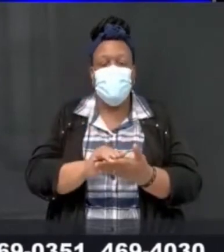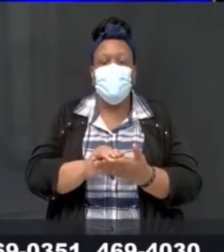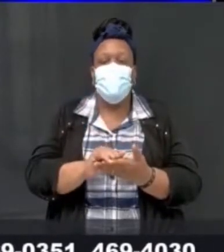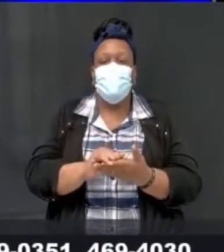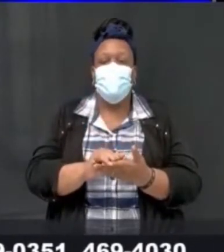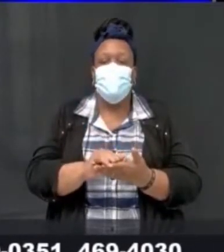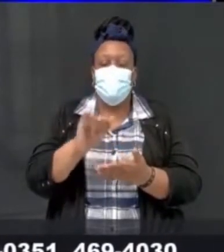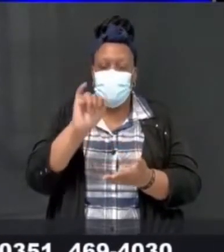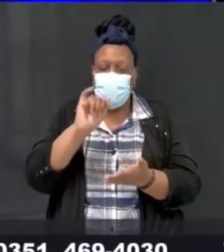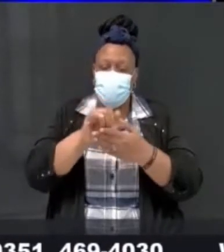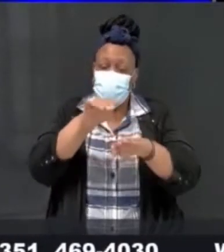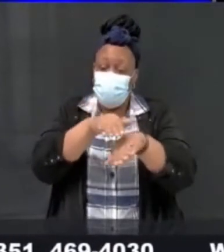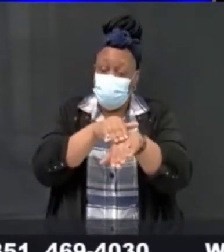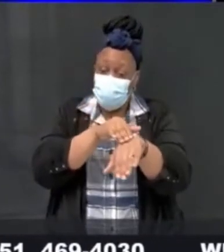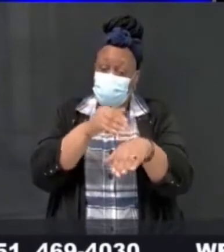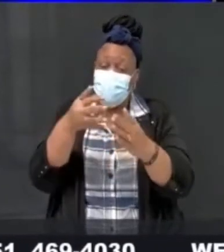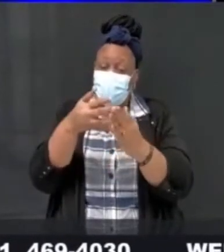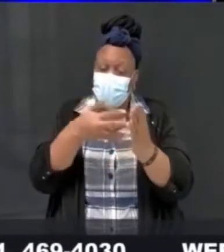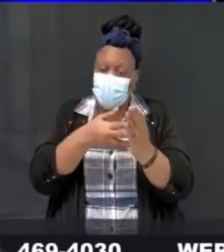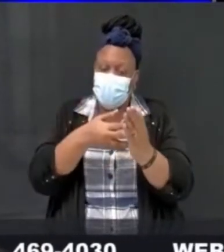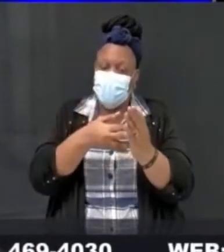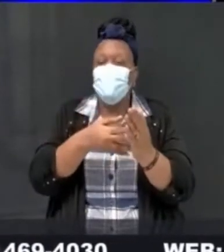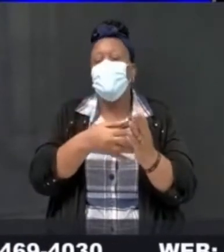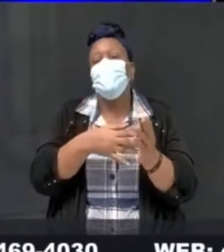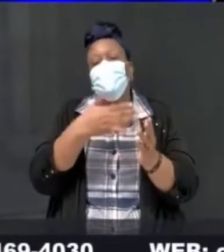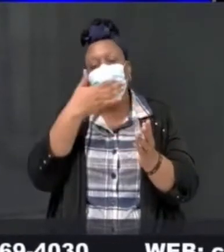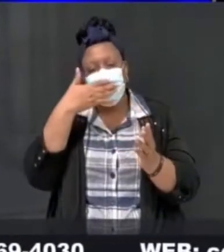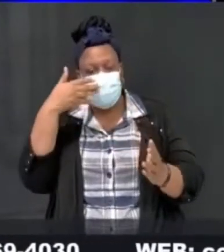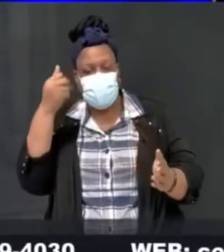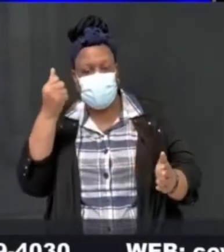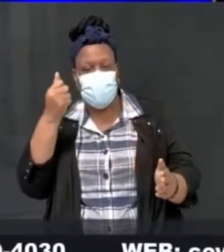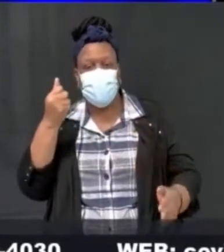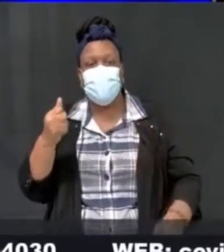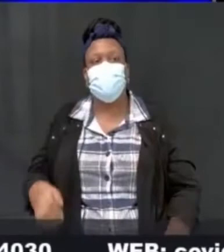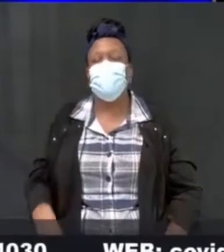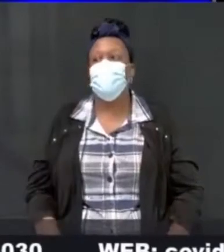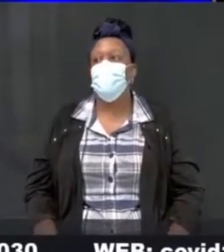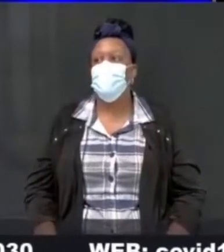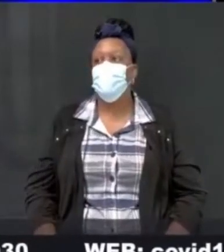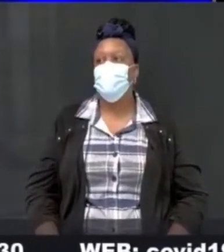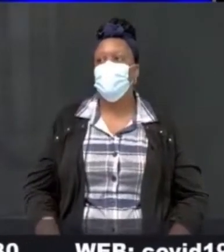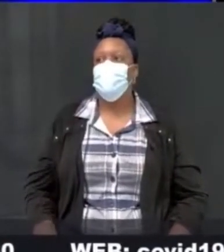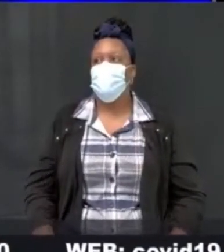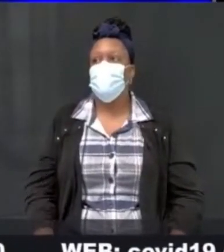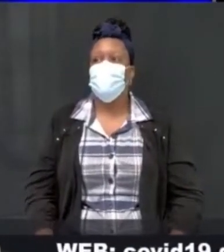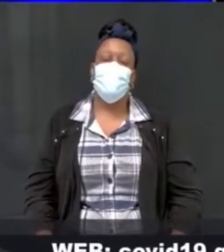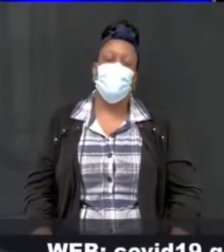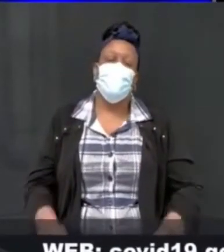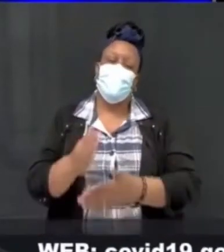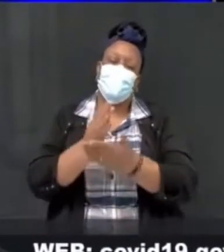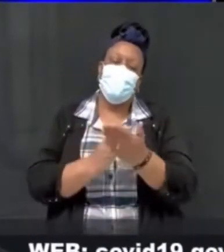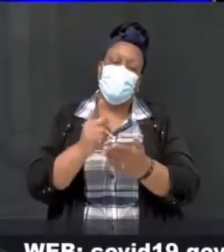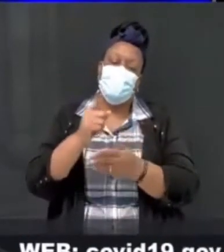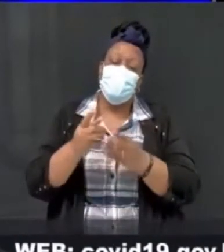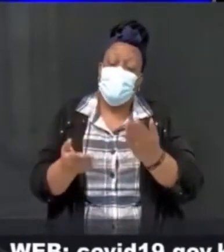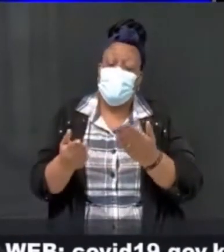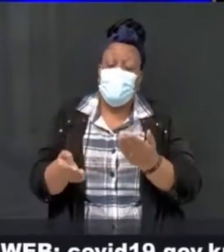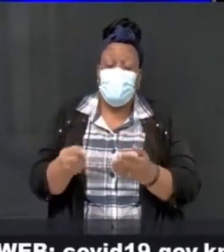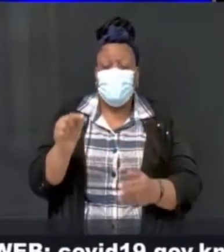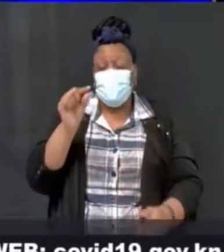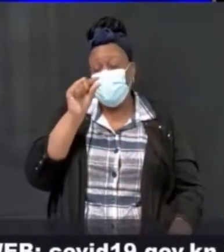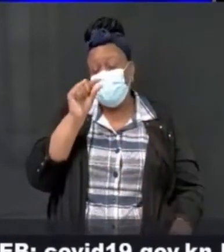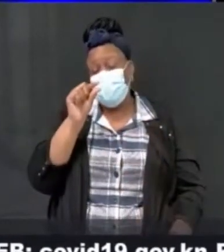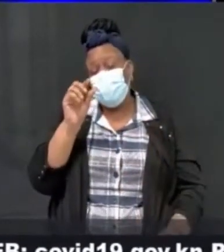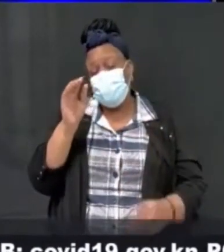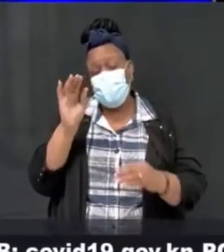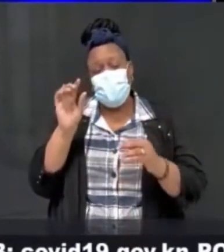the sensitivity is not that great, because there is no amplification. In other words, one can have a low viral load and test negative. And that is